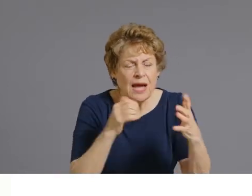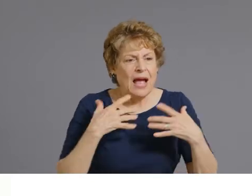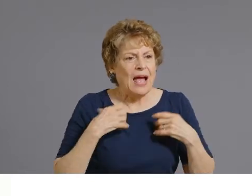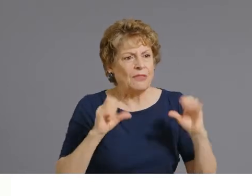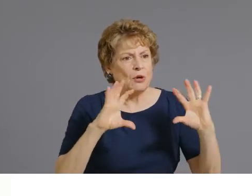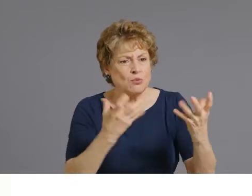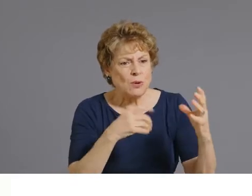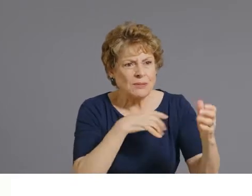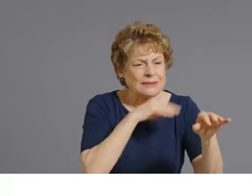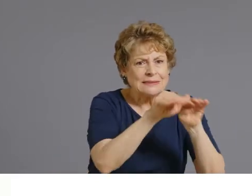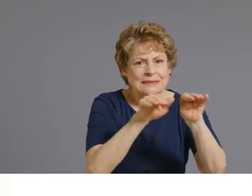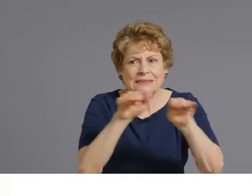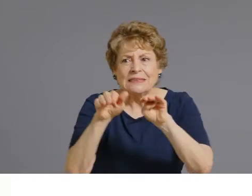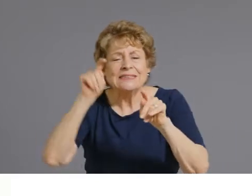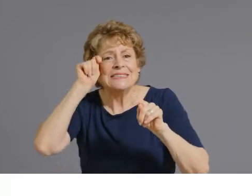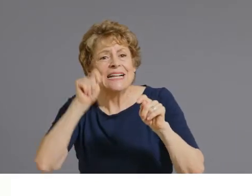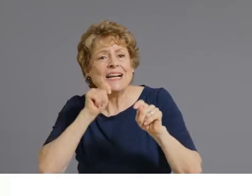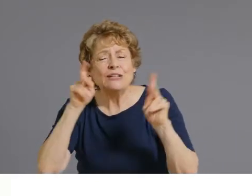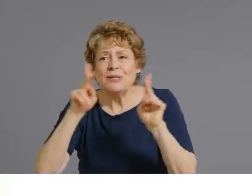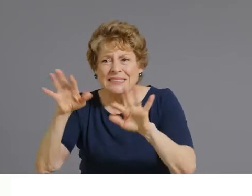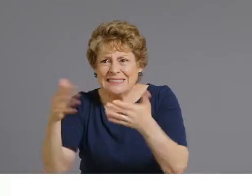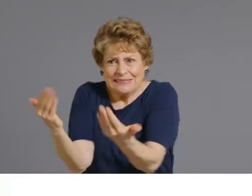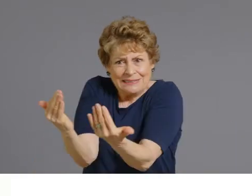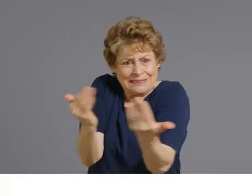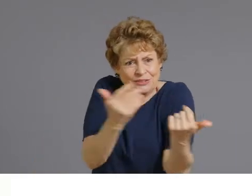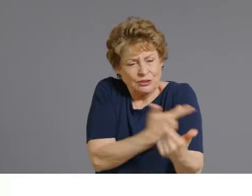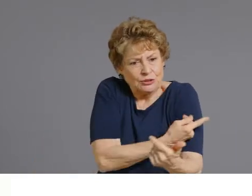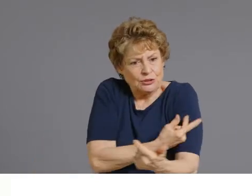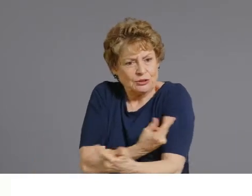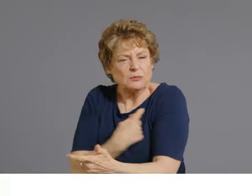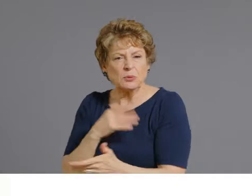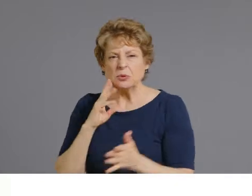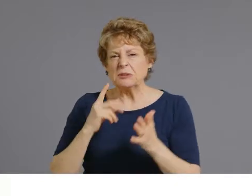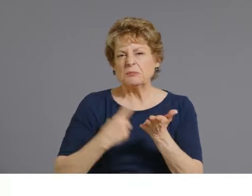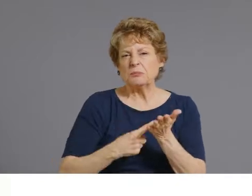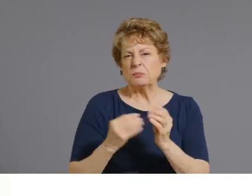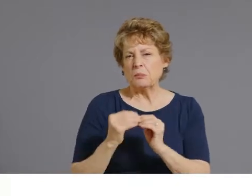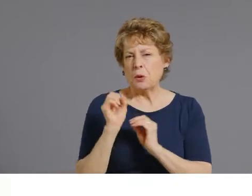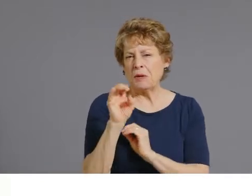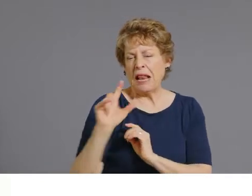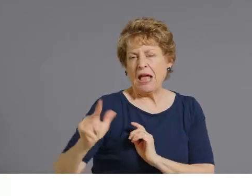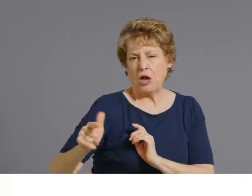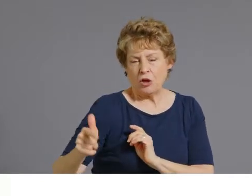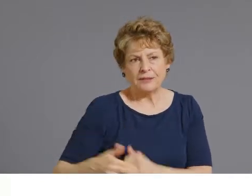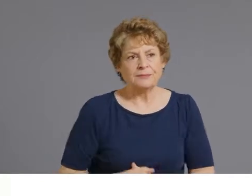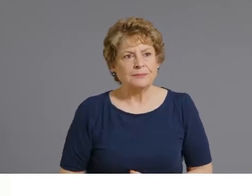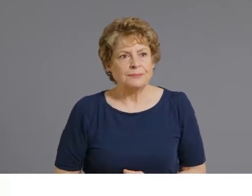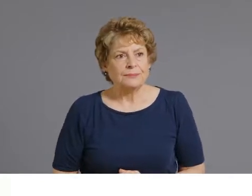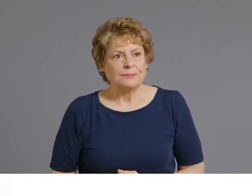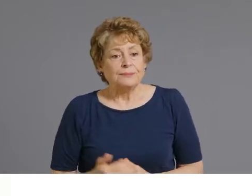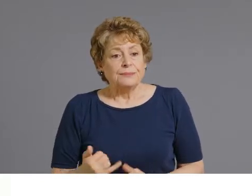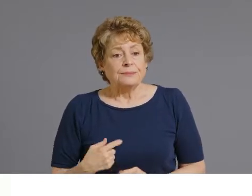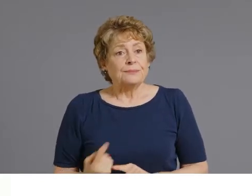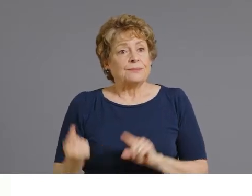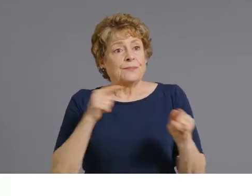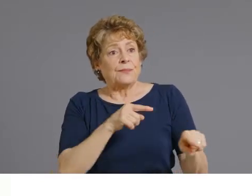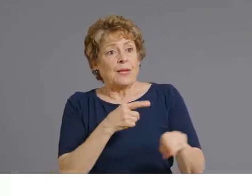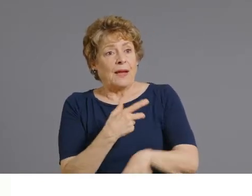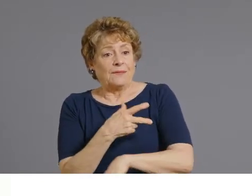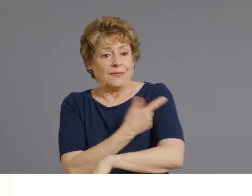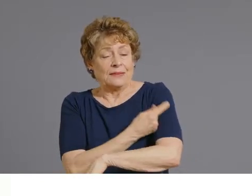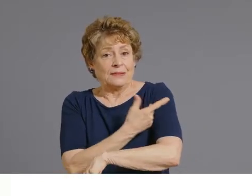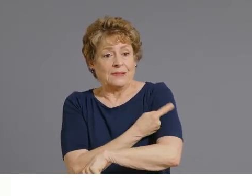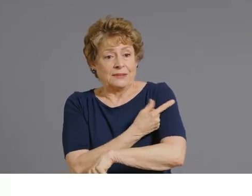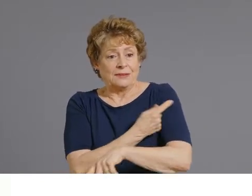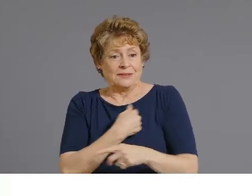strategy, and we'll talk about that a little bit later. So for our vaccine administration sites, we have over 1,600 provider sites